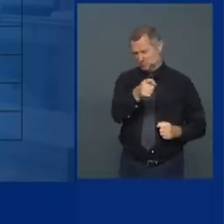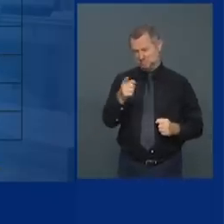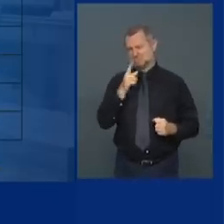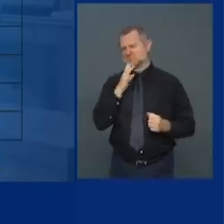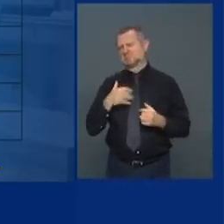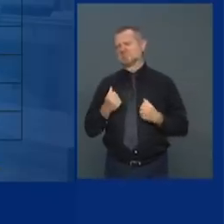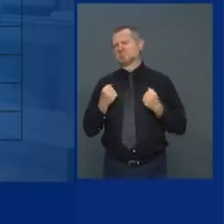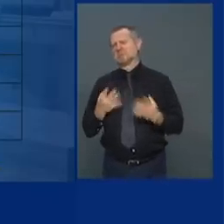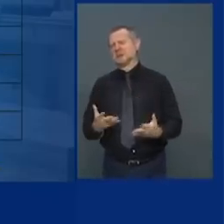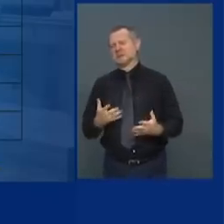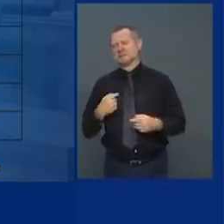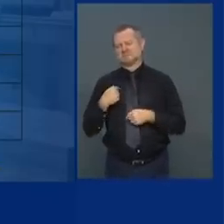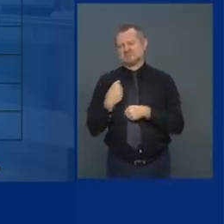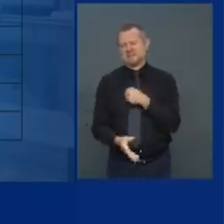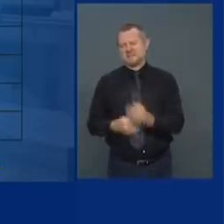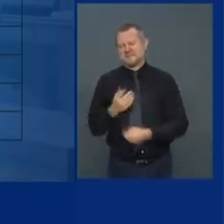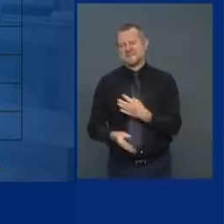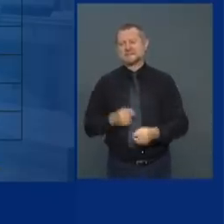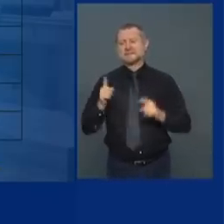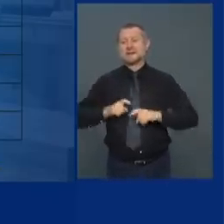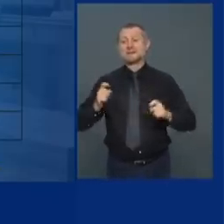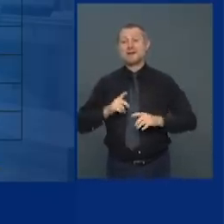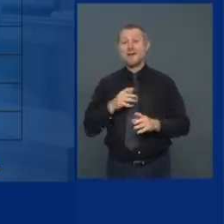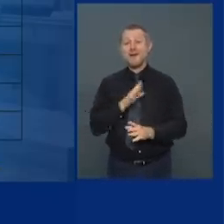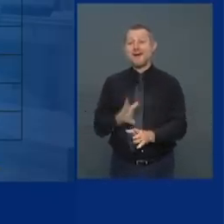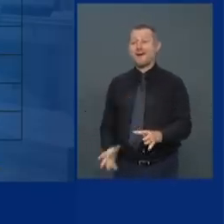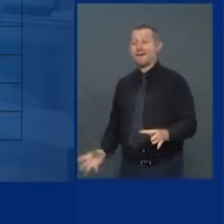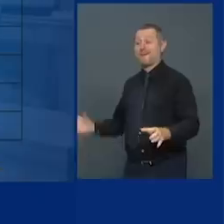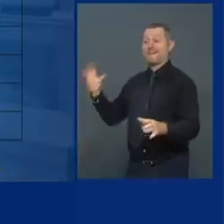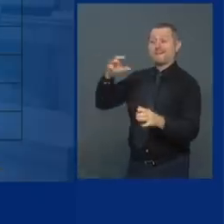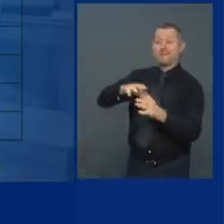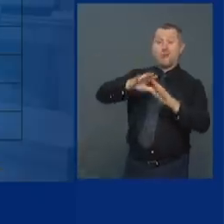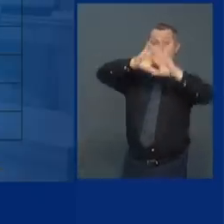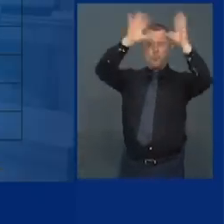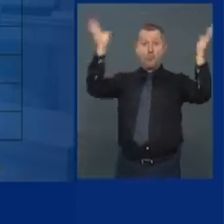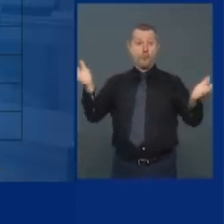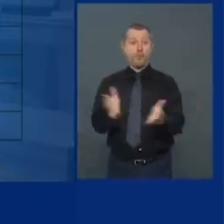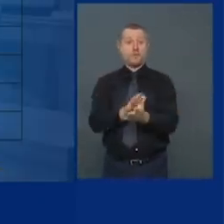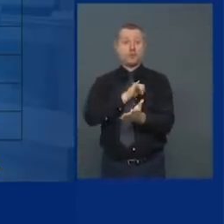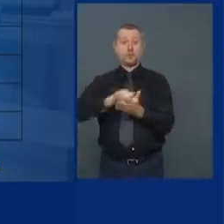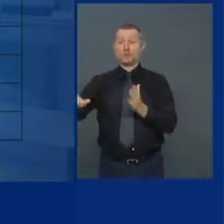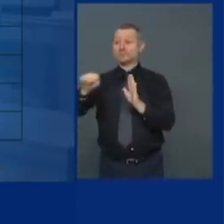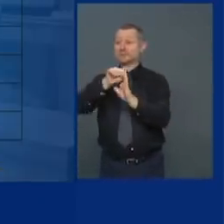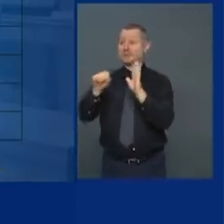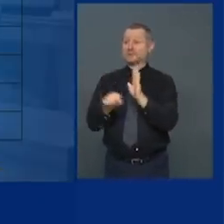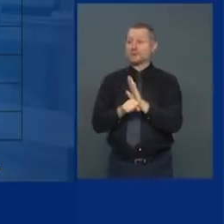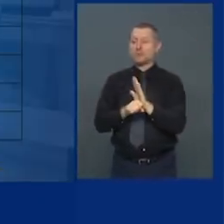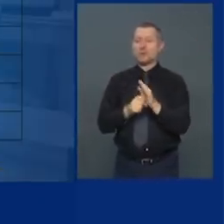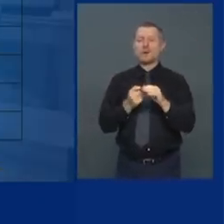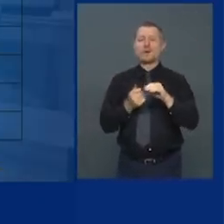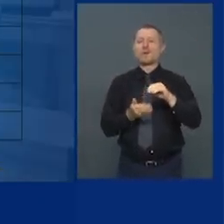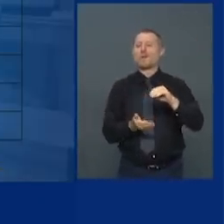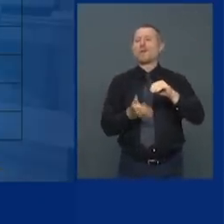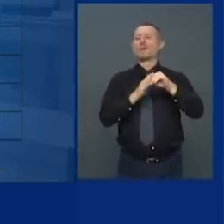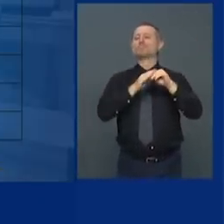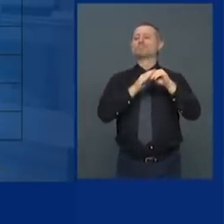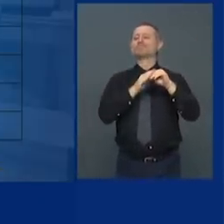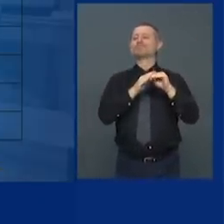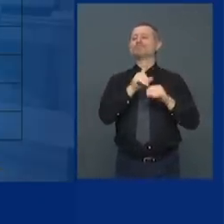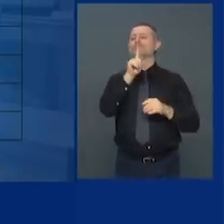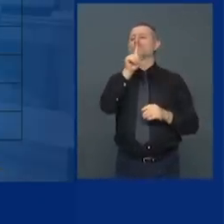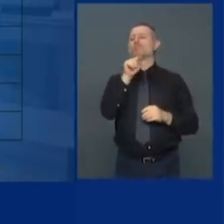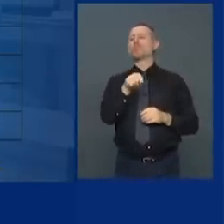hotspots, and add them into the overall state number, then we would be at 1.3 with that oversample.